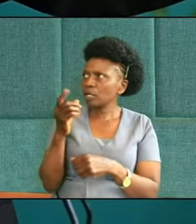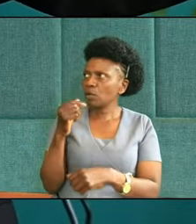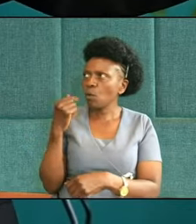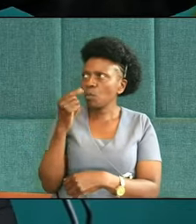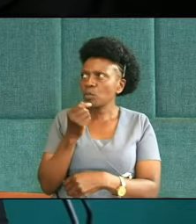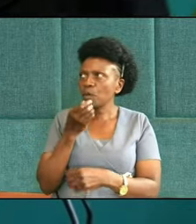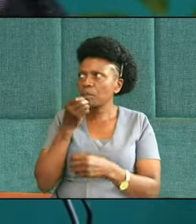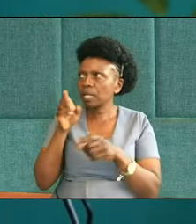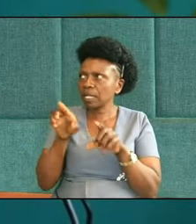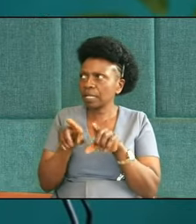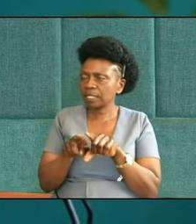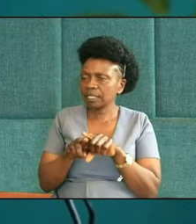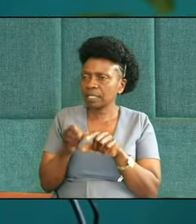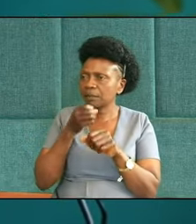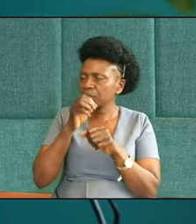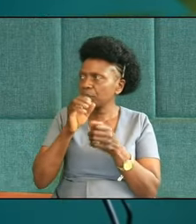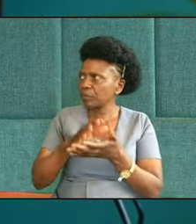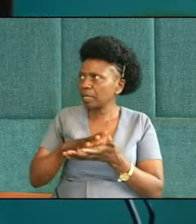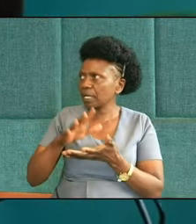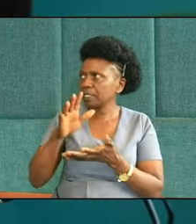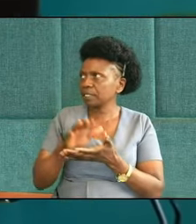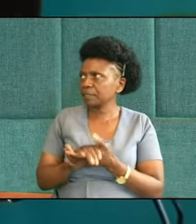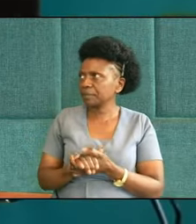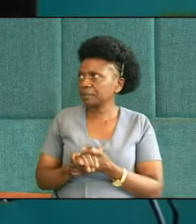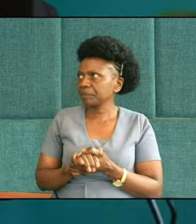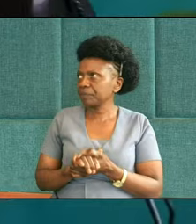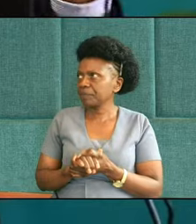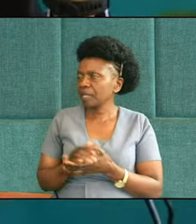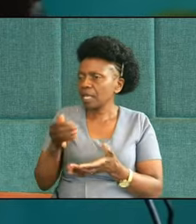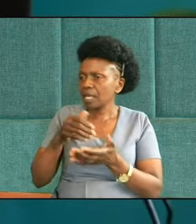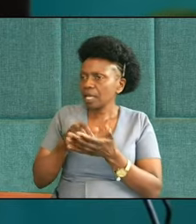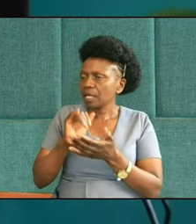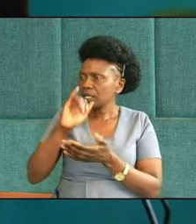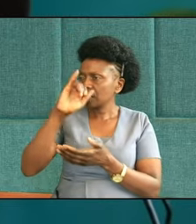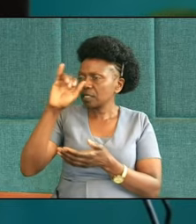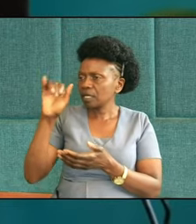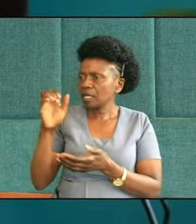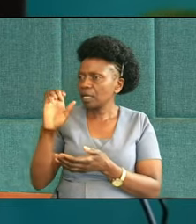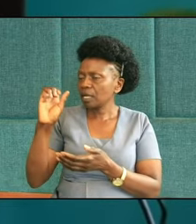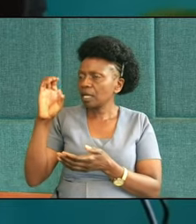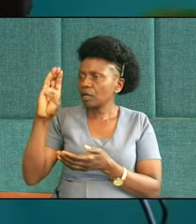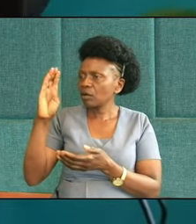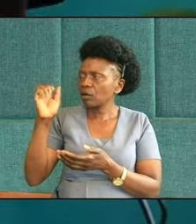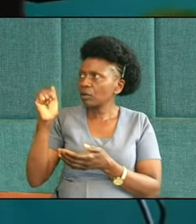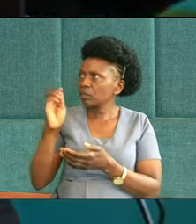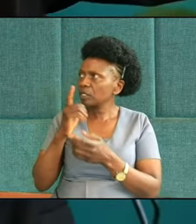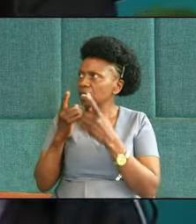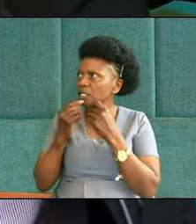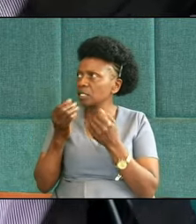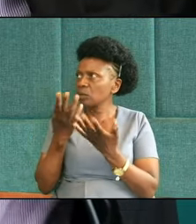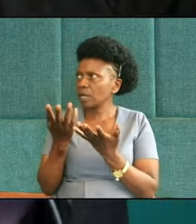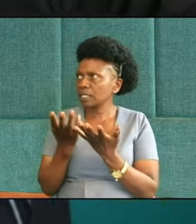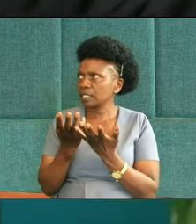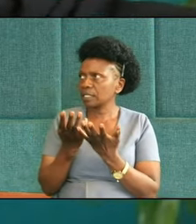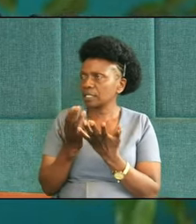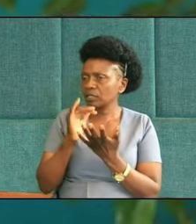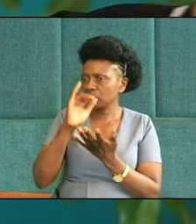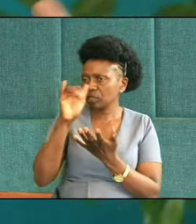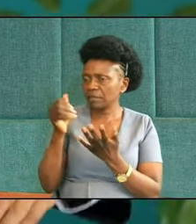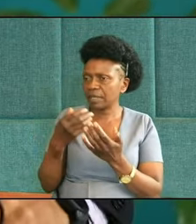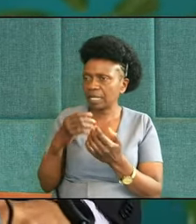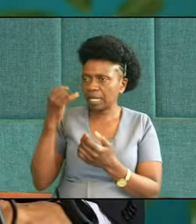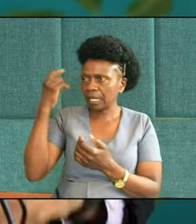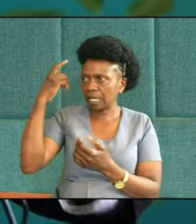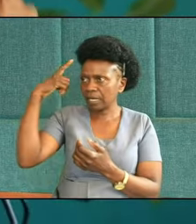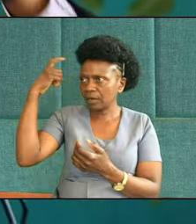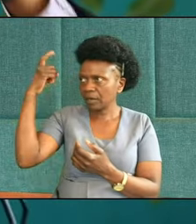power, and then Jacob makes a strange statement, don't forget, Joseph had had the dream of his